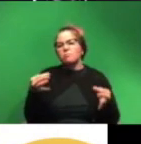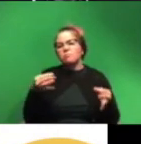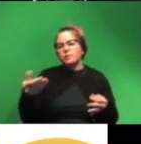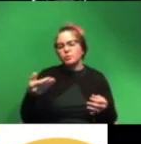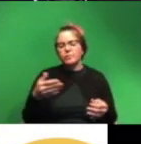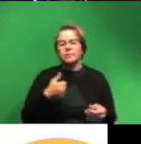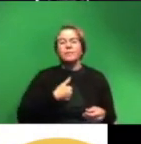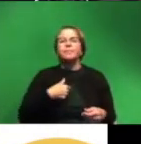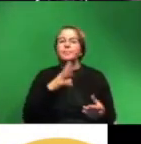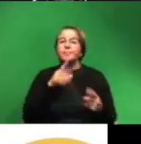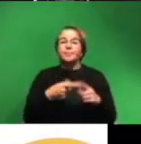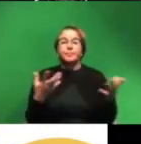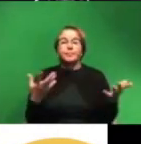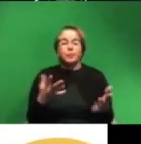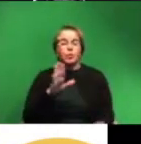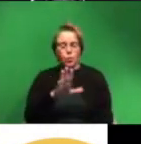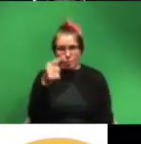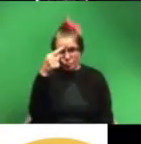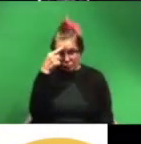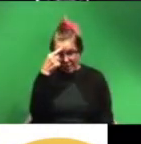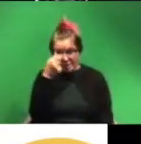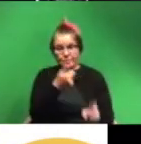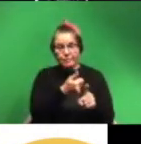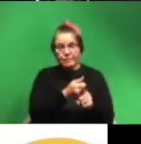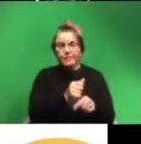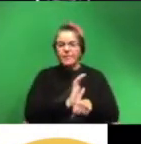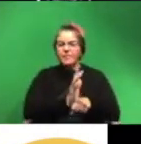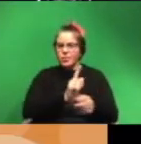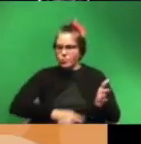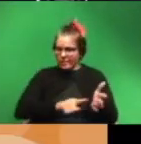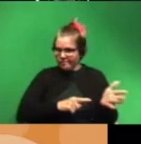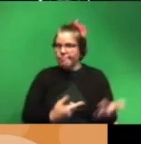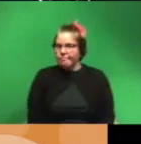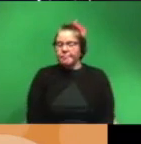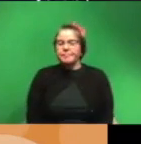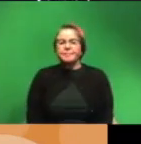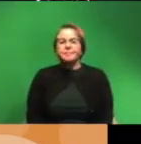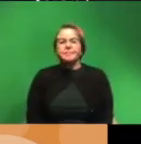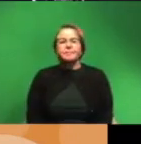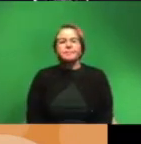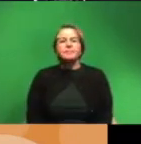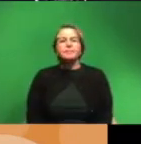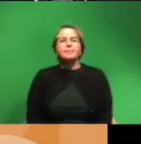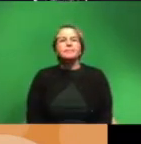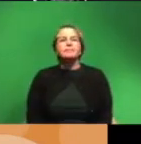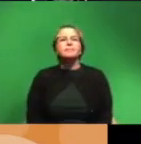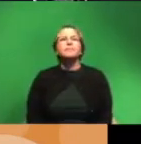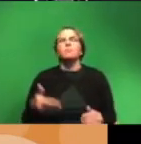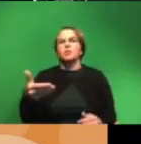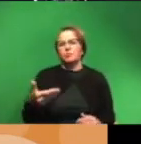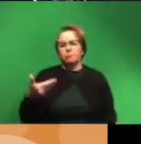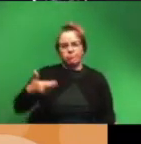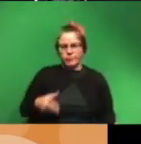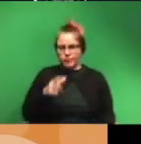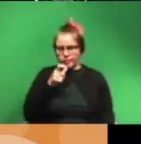to be talking about today is your brain the film critic so there we go so a little introduction into who i am